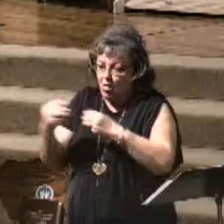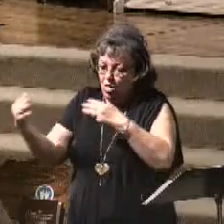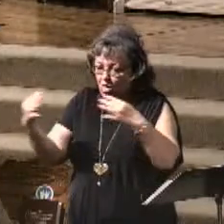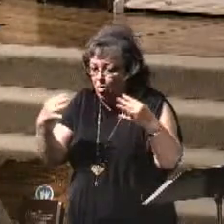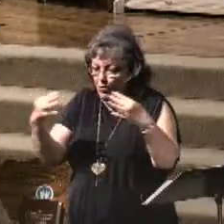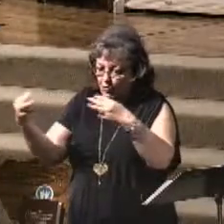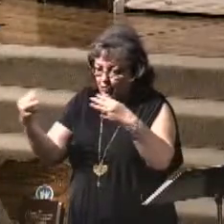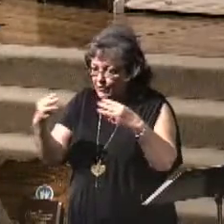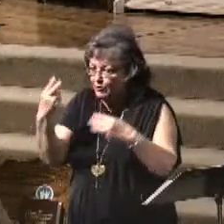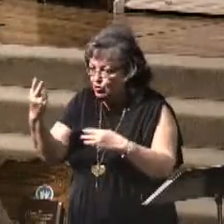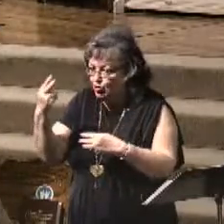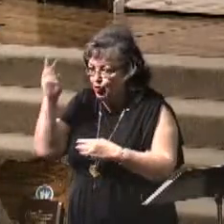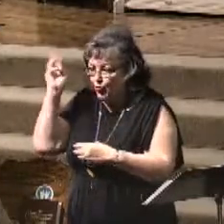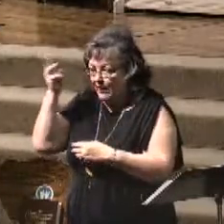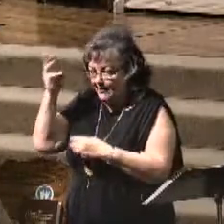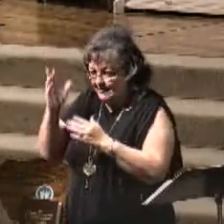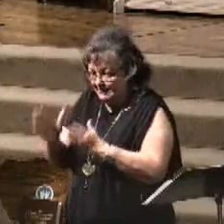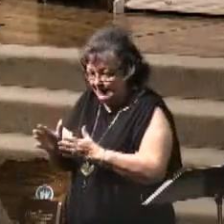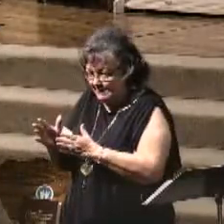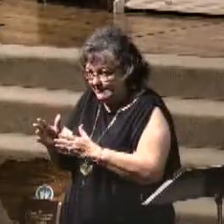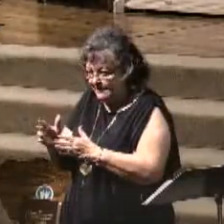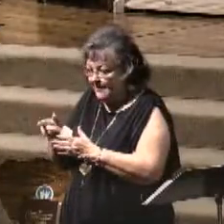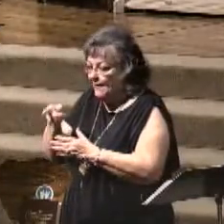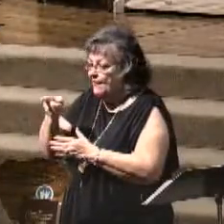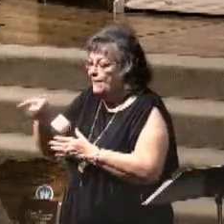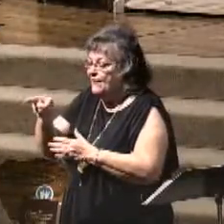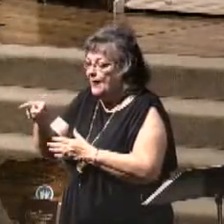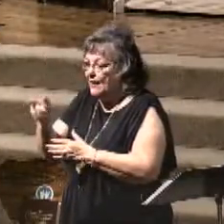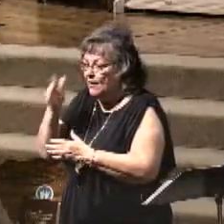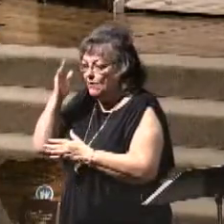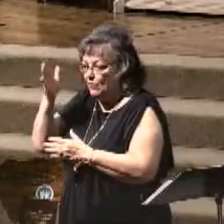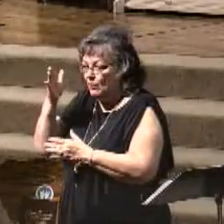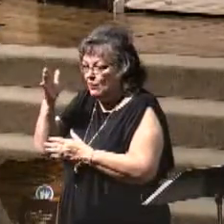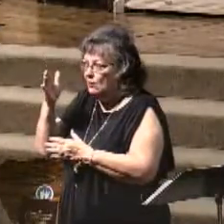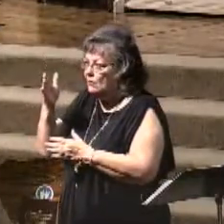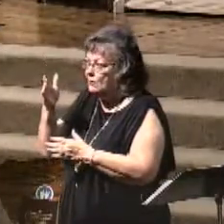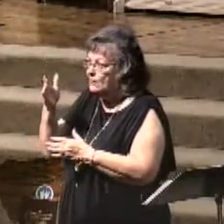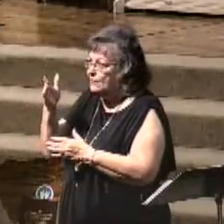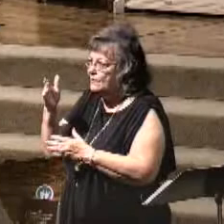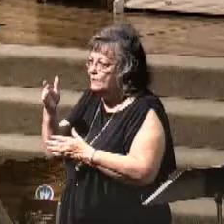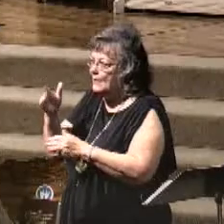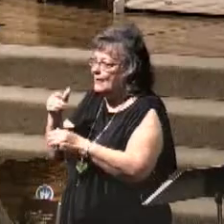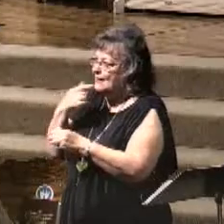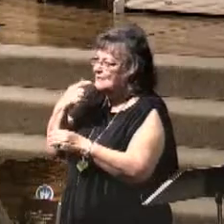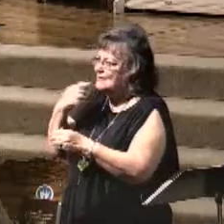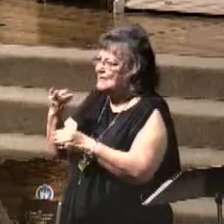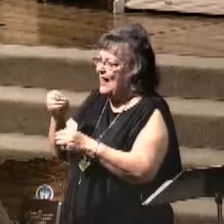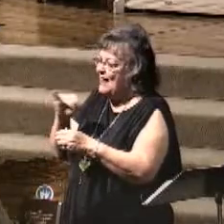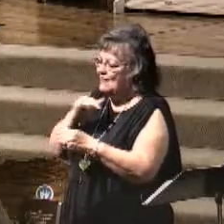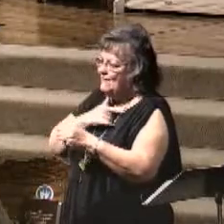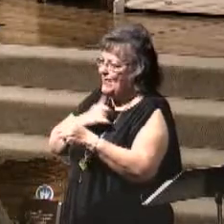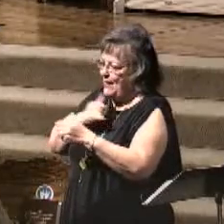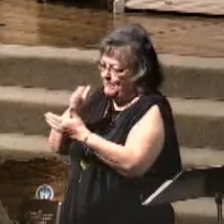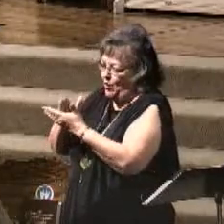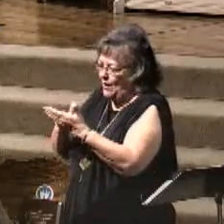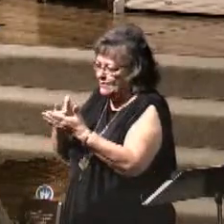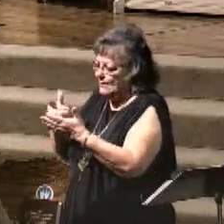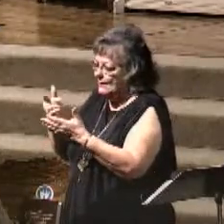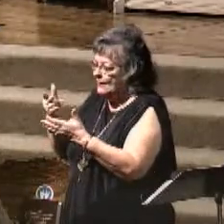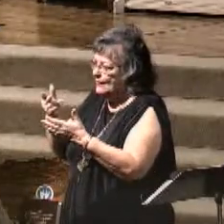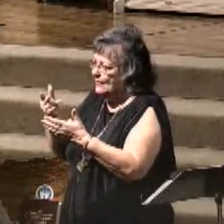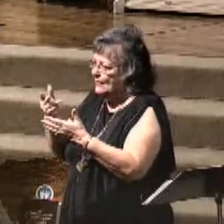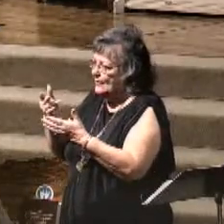the two witnesses. And they will be complete in their... I love that part. I love that part in Scripture. It says when